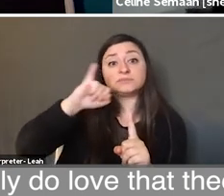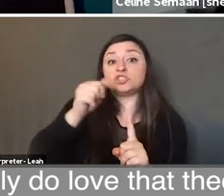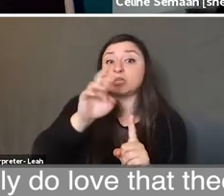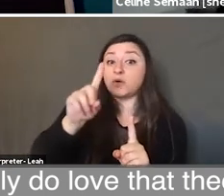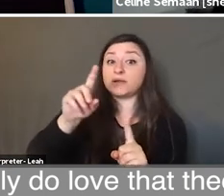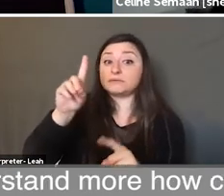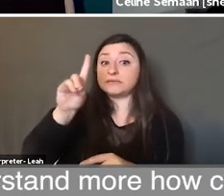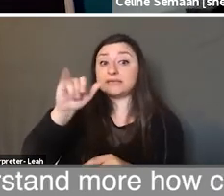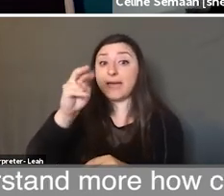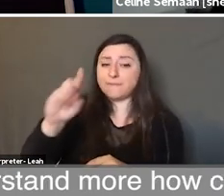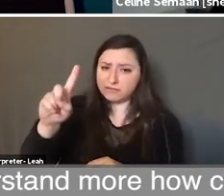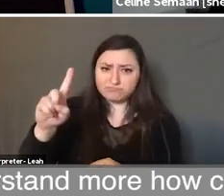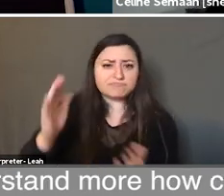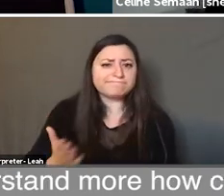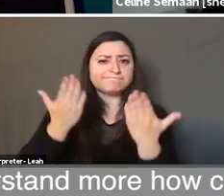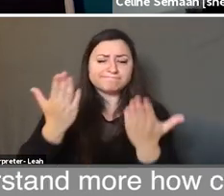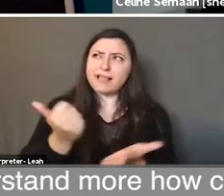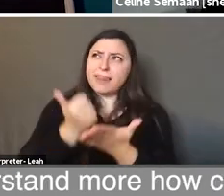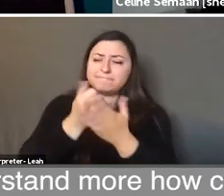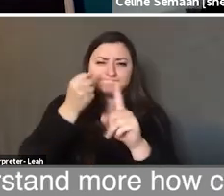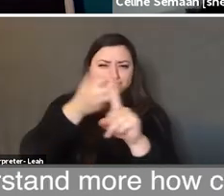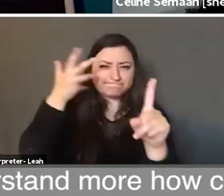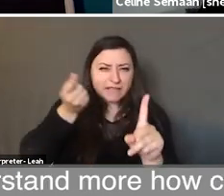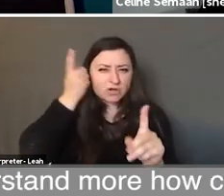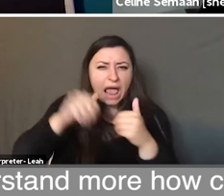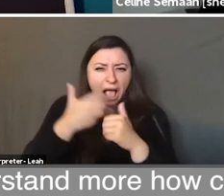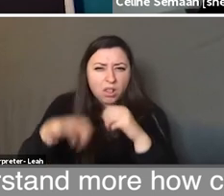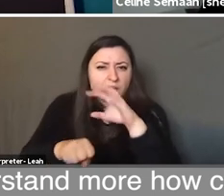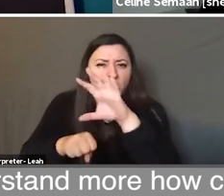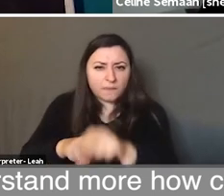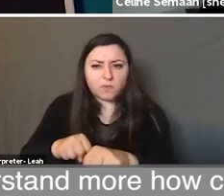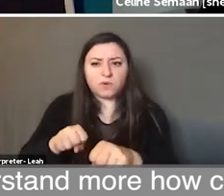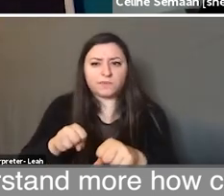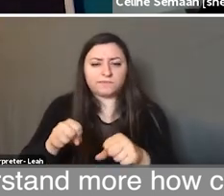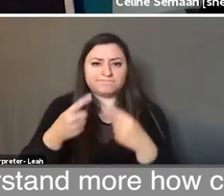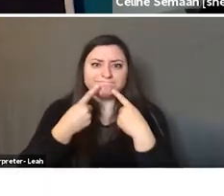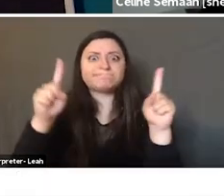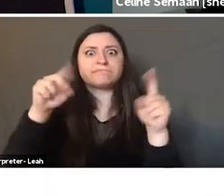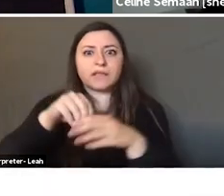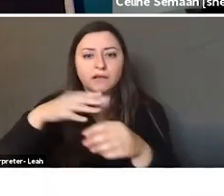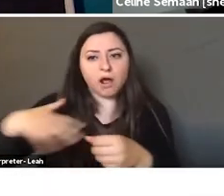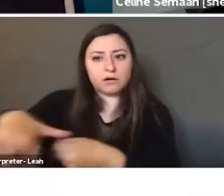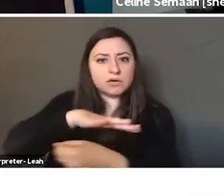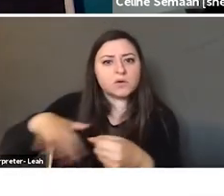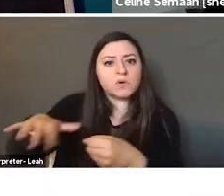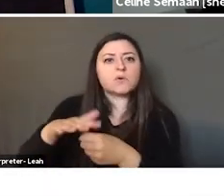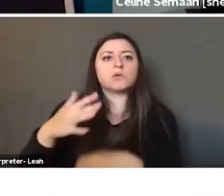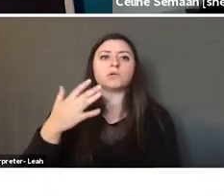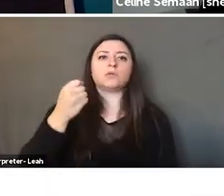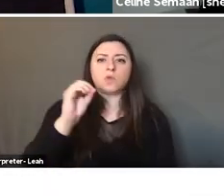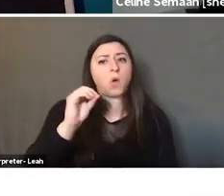and it helps you understand more how colonialism worked in our areas or in Latin America. It's a book that